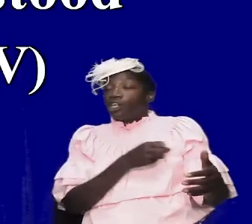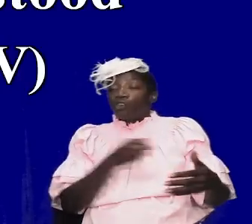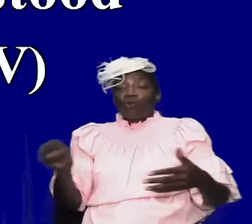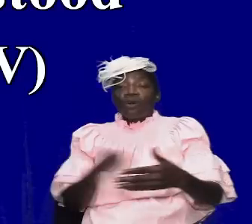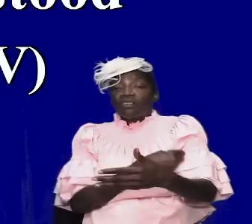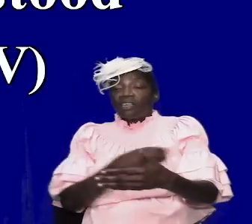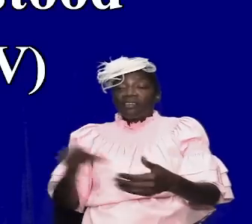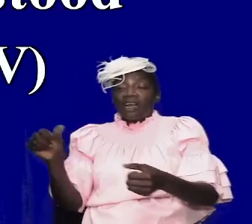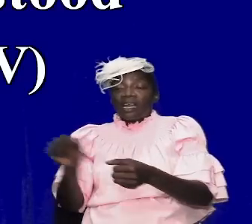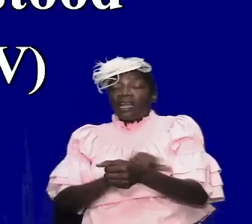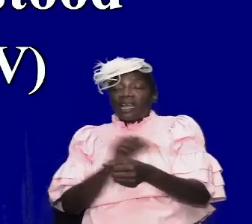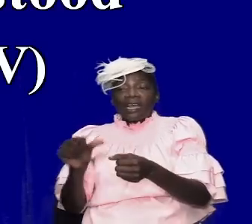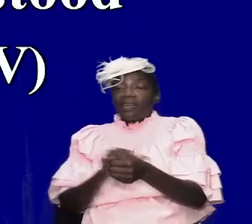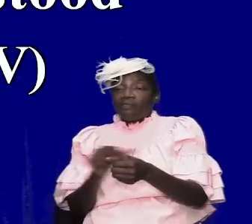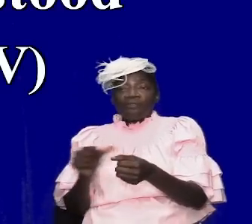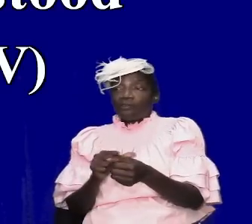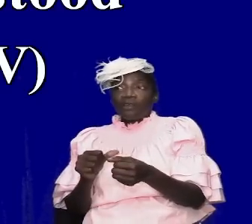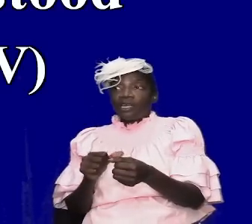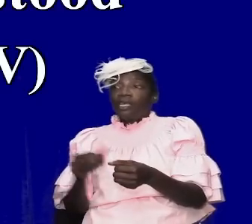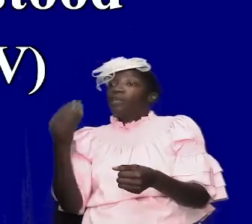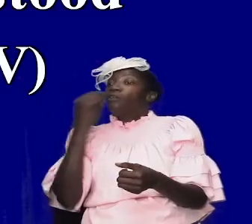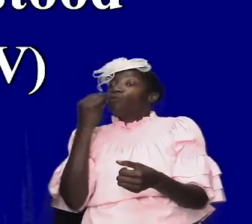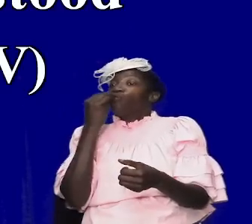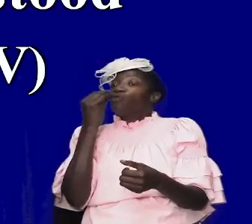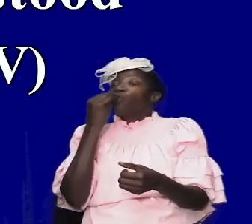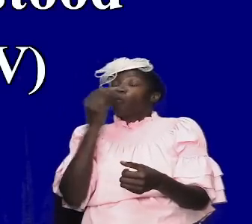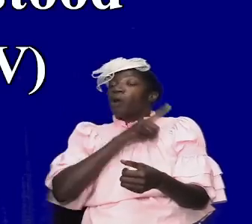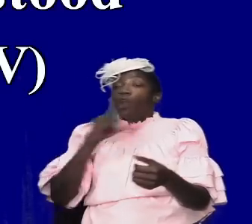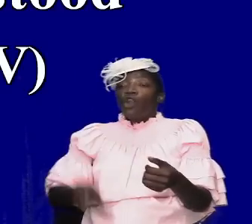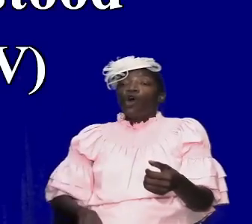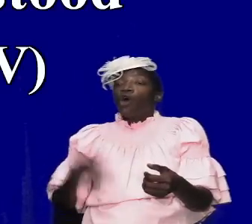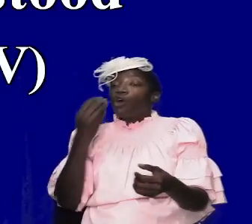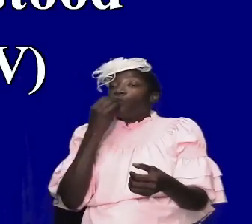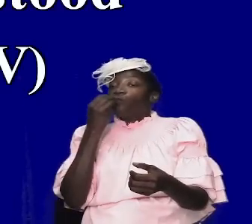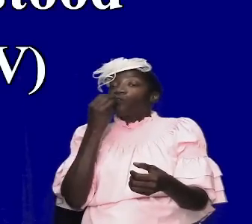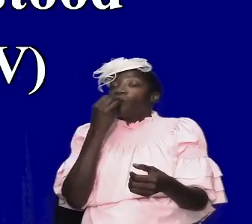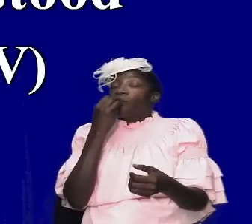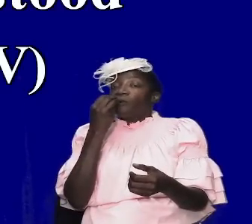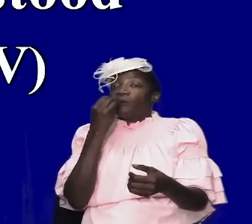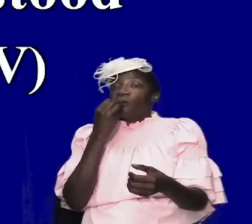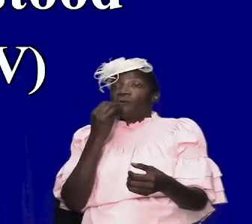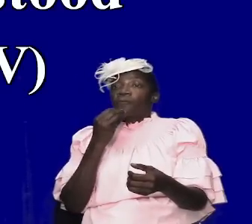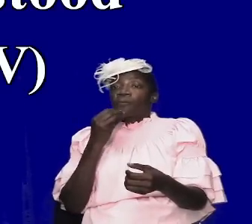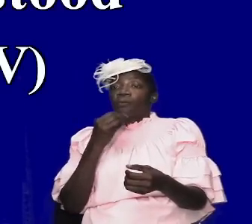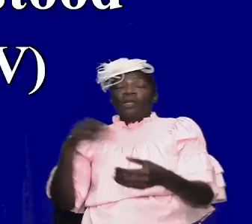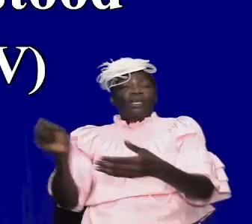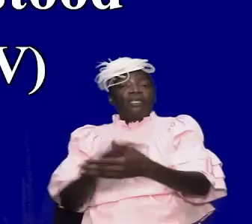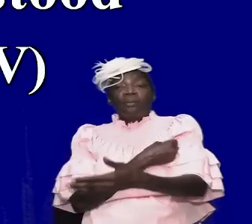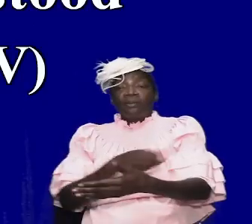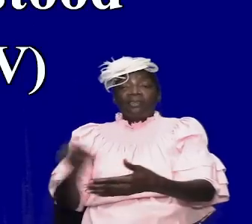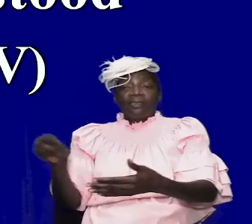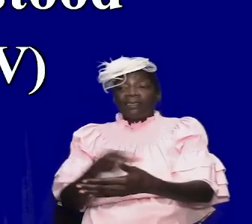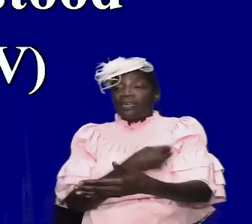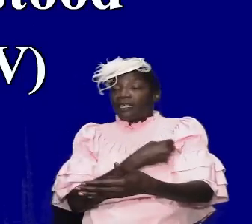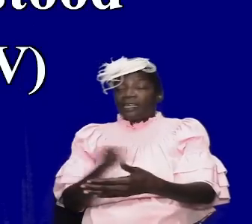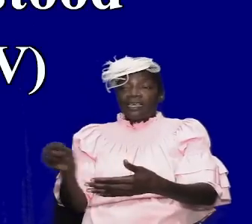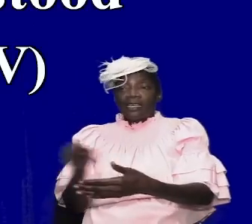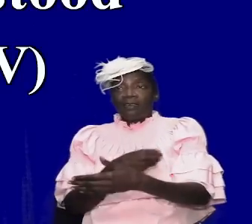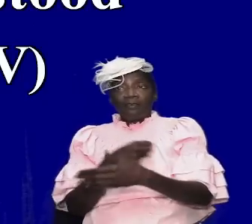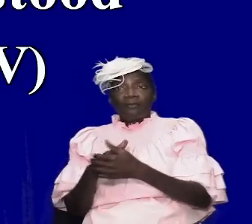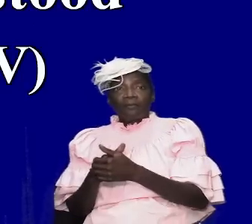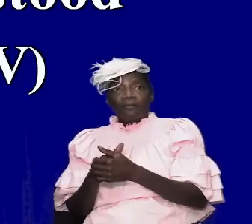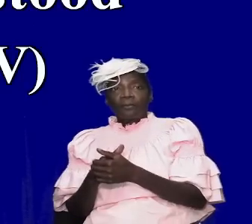and every passover that psalm or those psalms are sung at passover